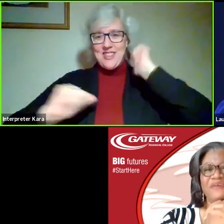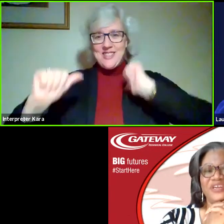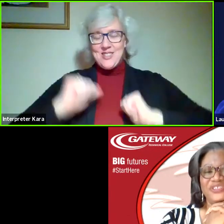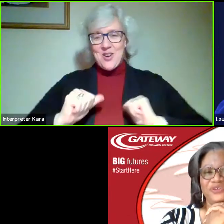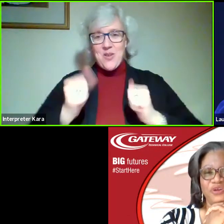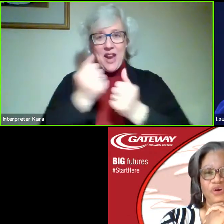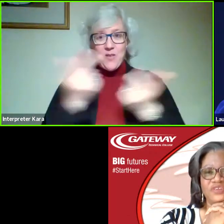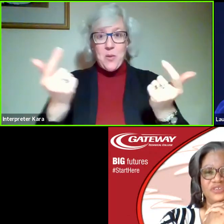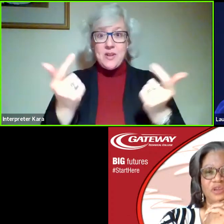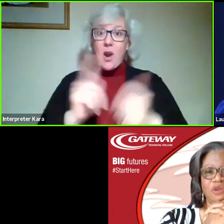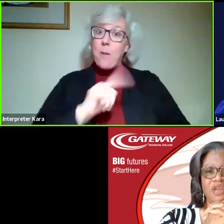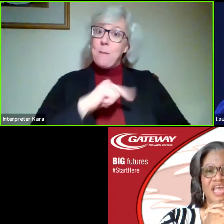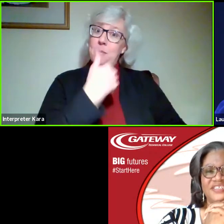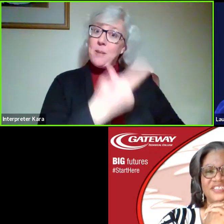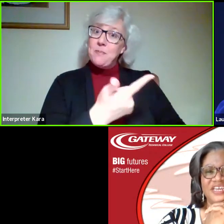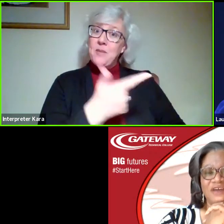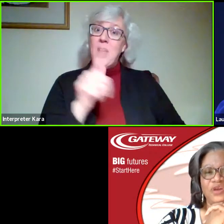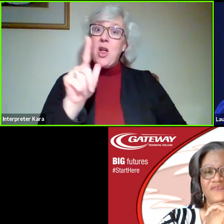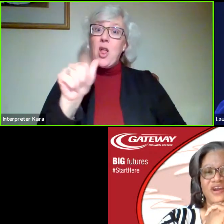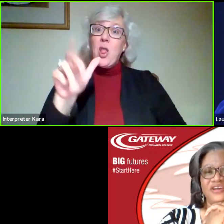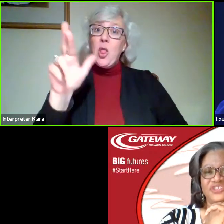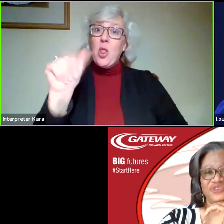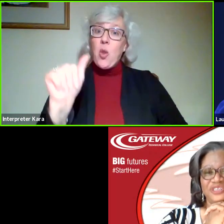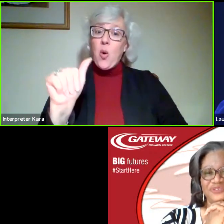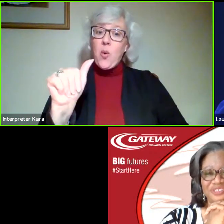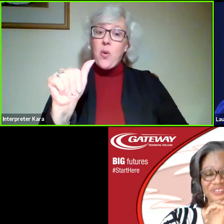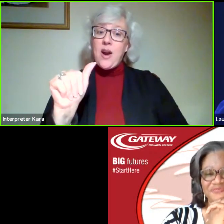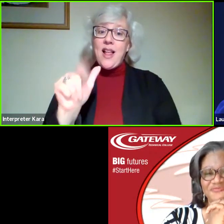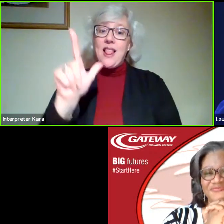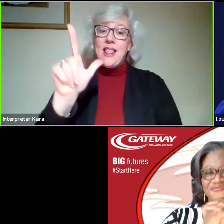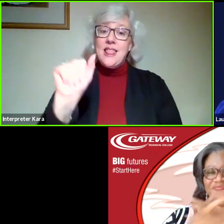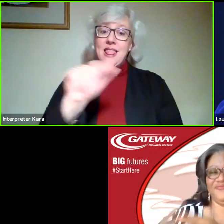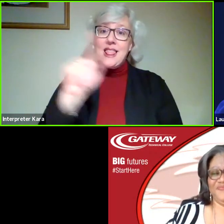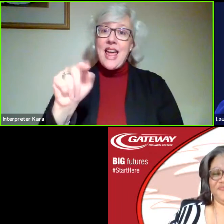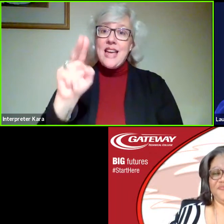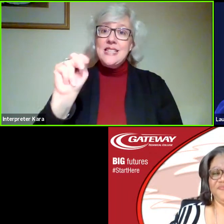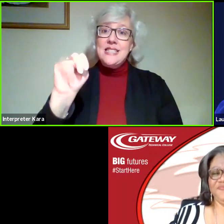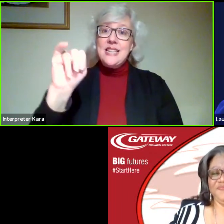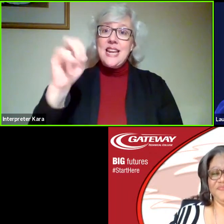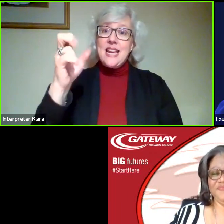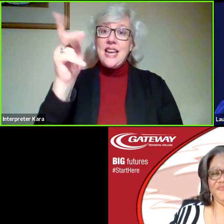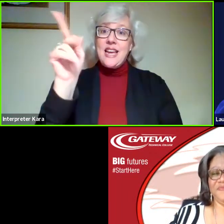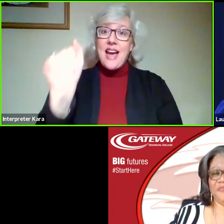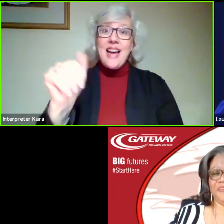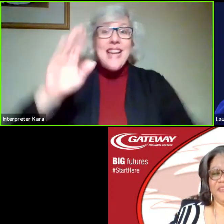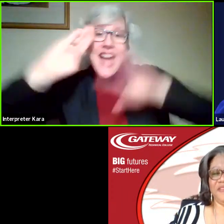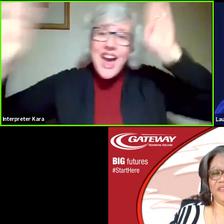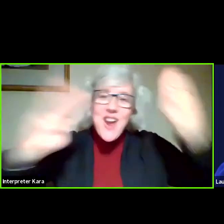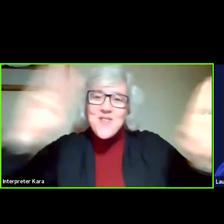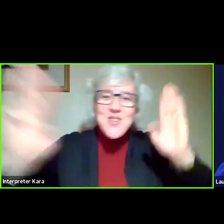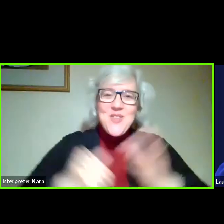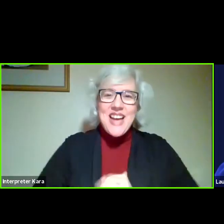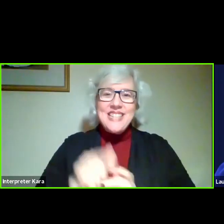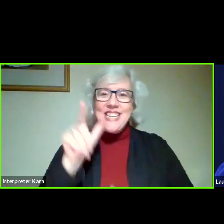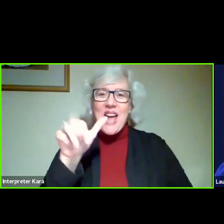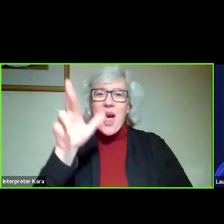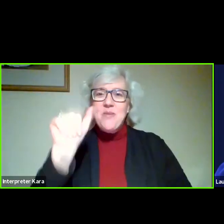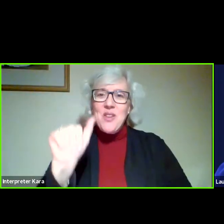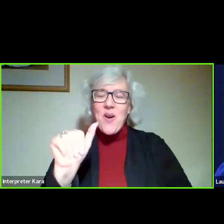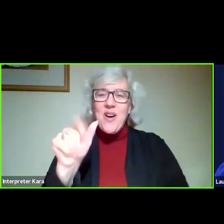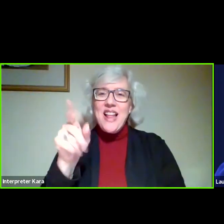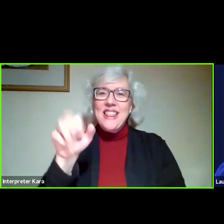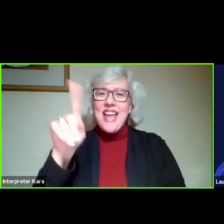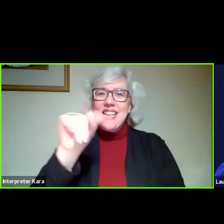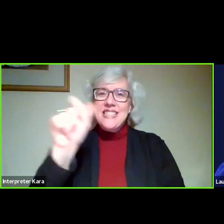And now I'm going to turn it over to Laura Lazznicka, one of our instructors. Hi, everyone. I'm Laura Lazznicka.